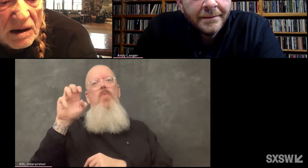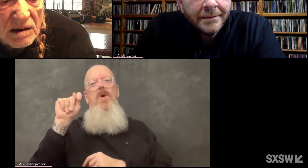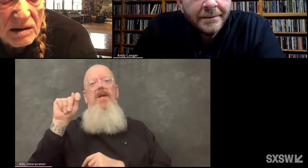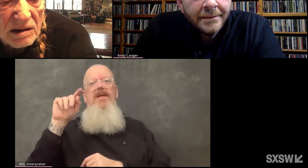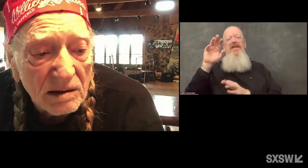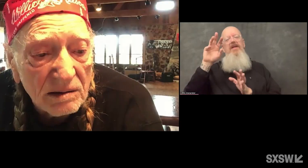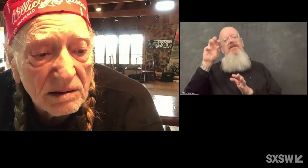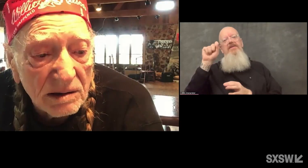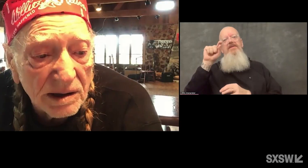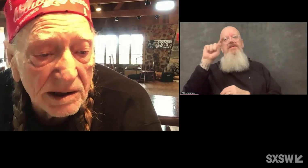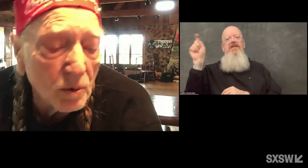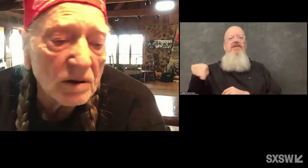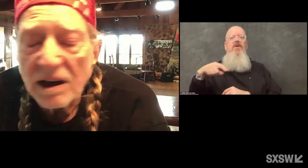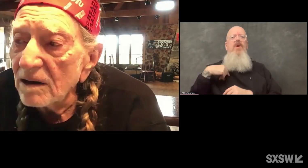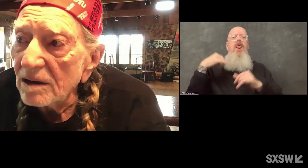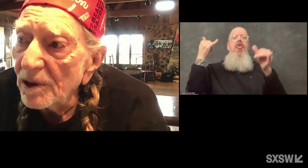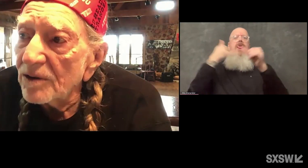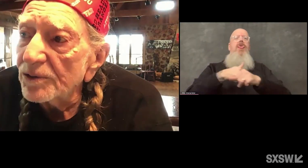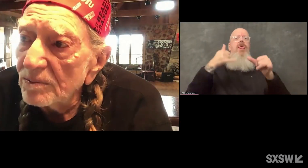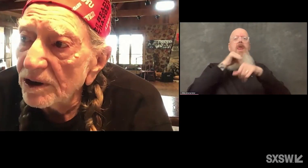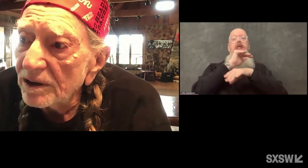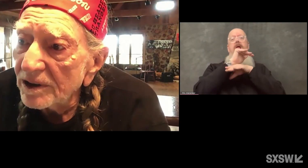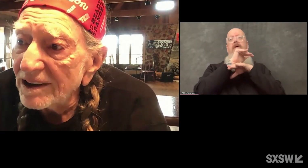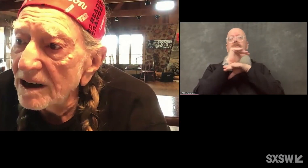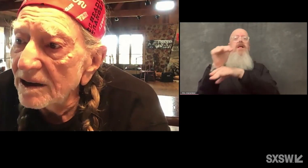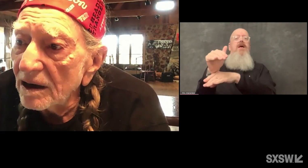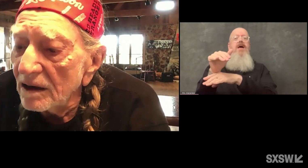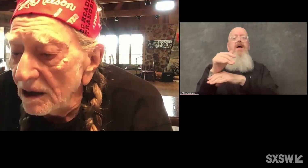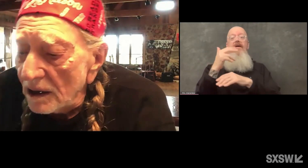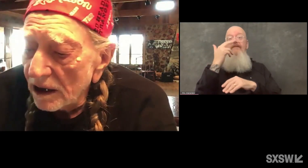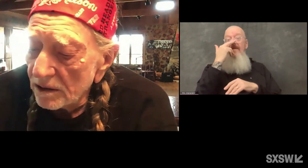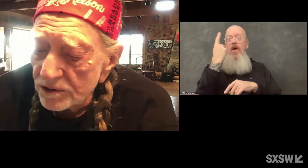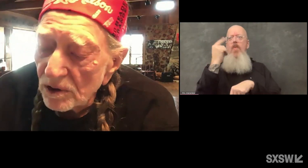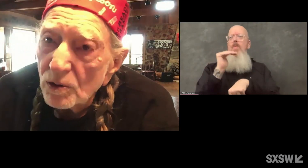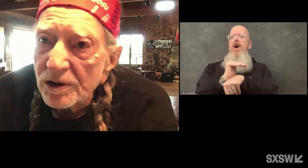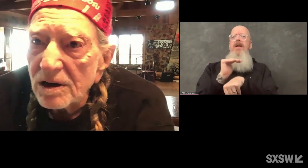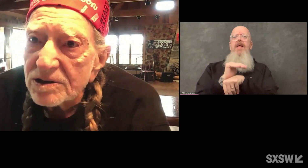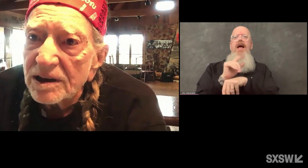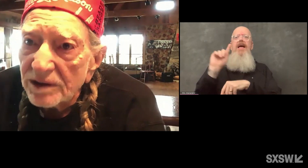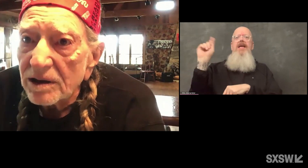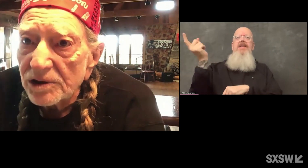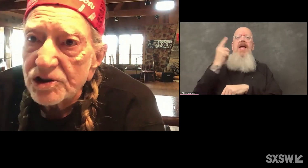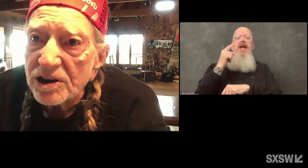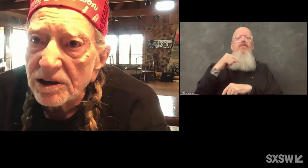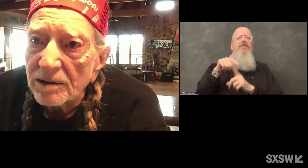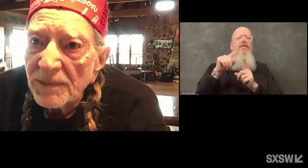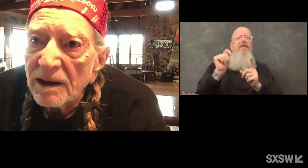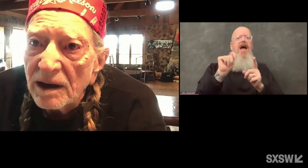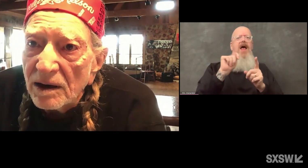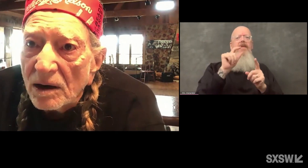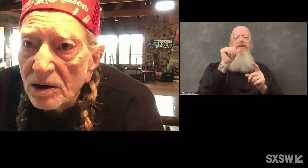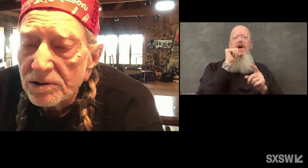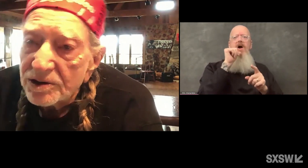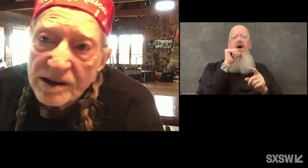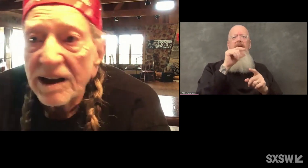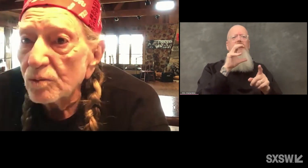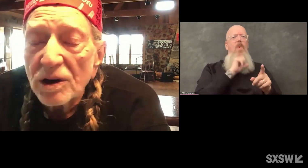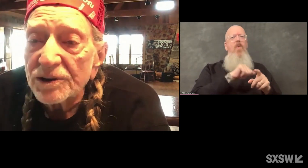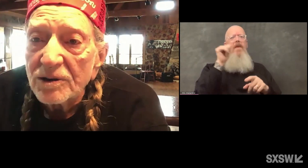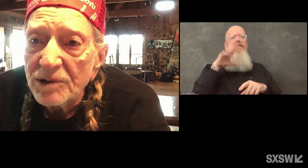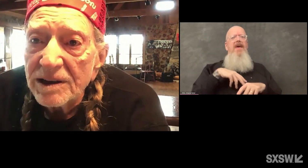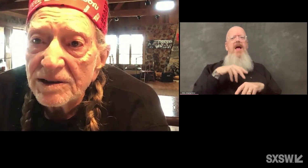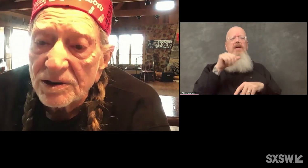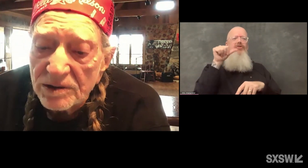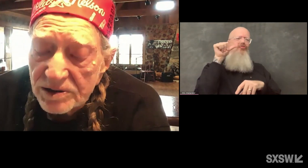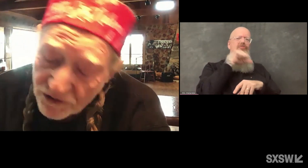he walked out of the bathroom there at the Night Owl and there was an old drunk sitting there in the chair who just had